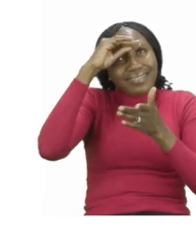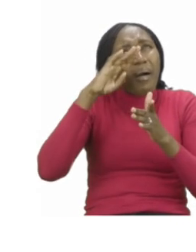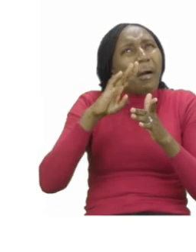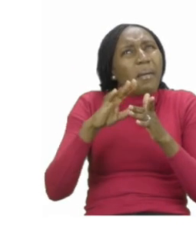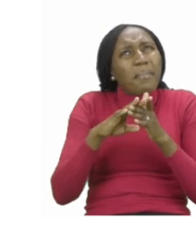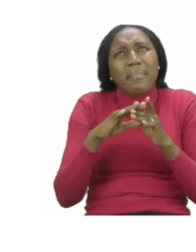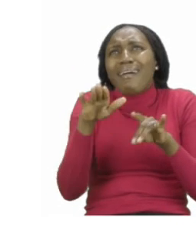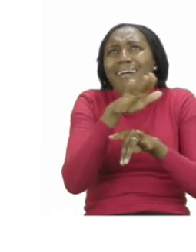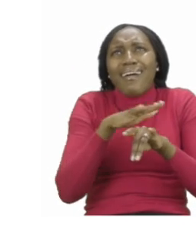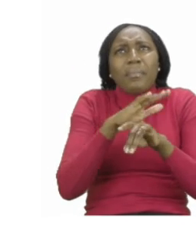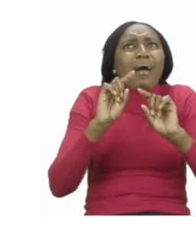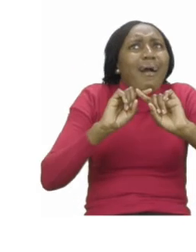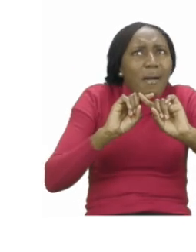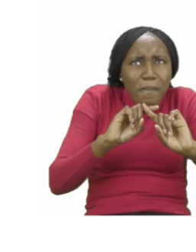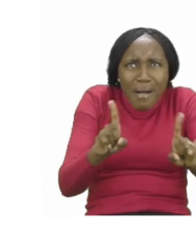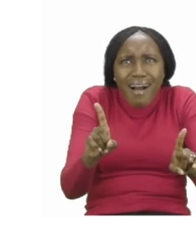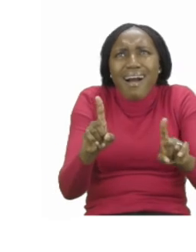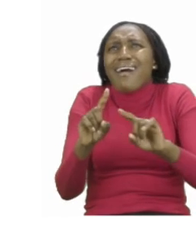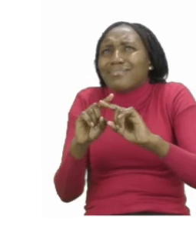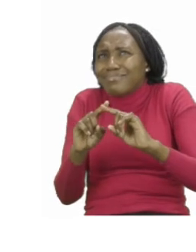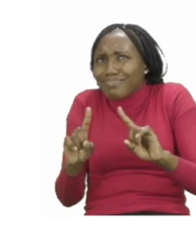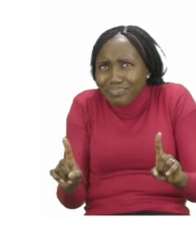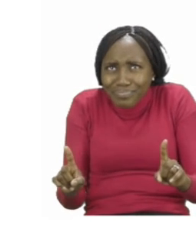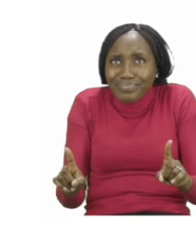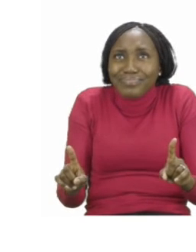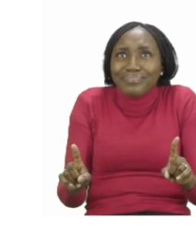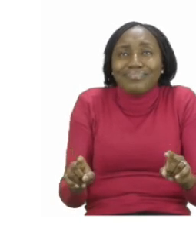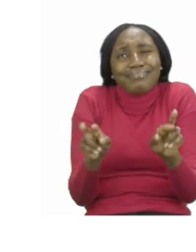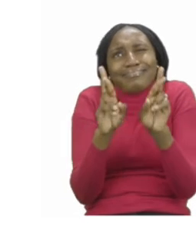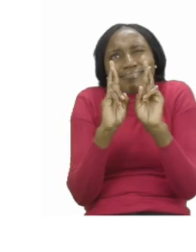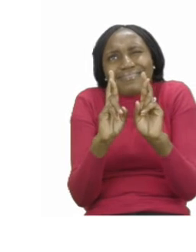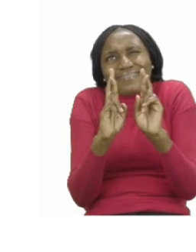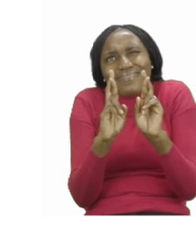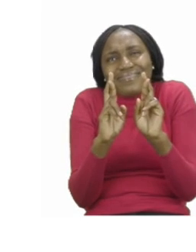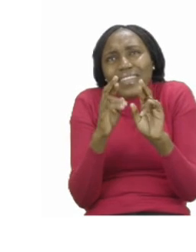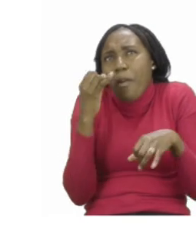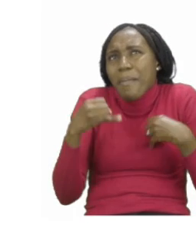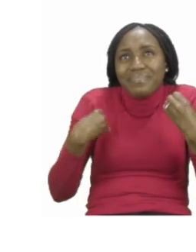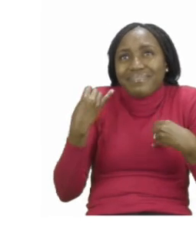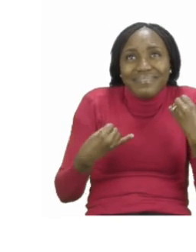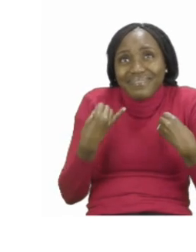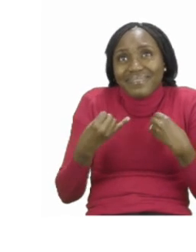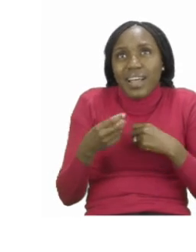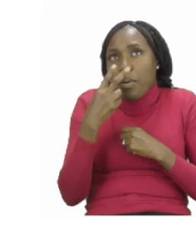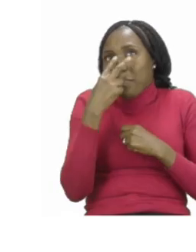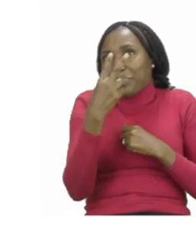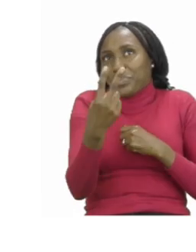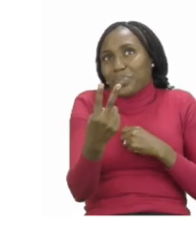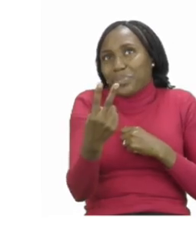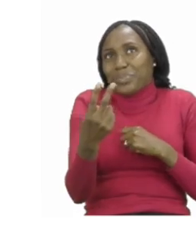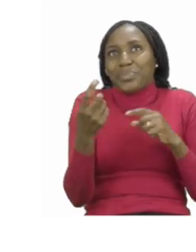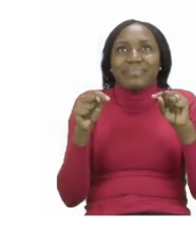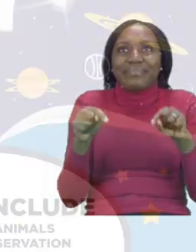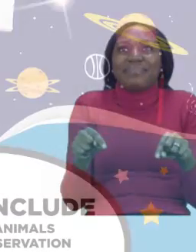of different animals. I hope you will have fun with these activities. We will be back after this short